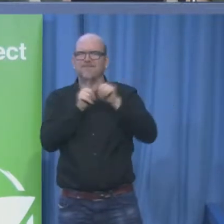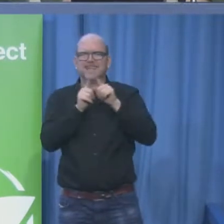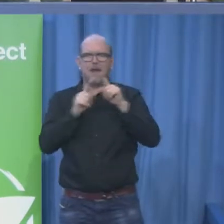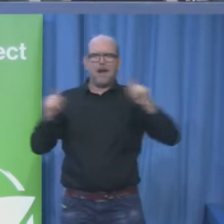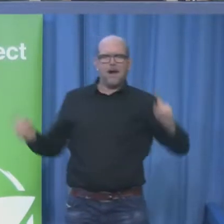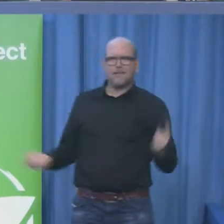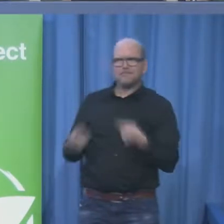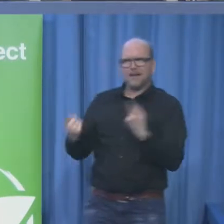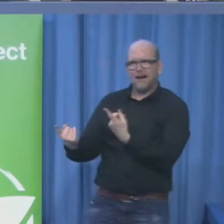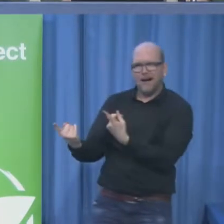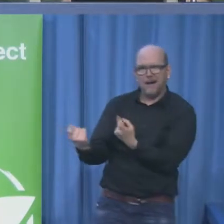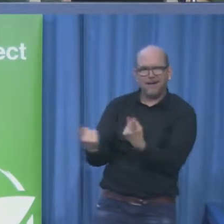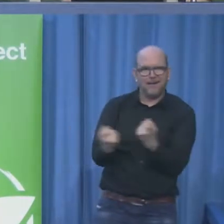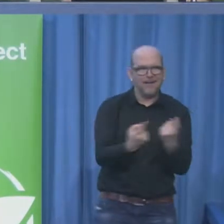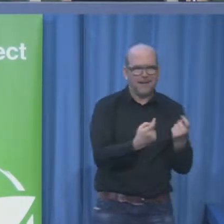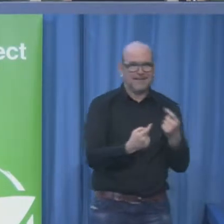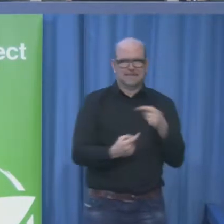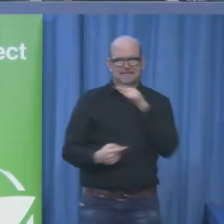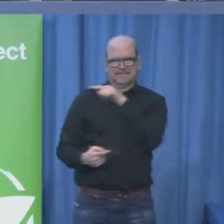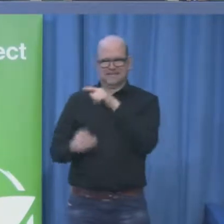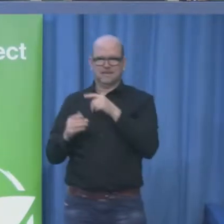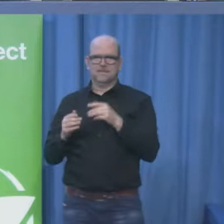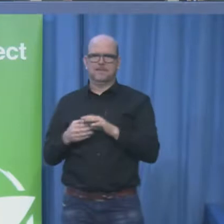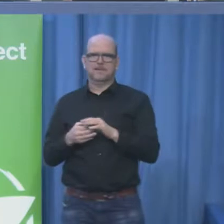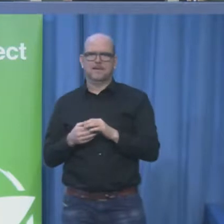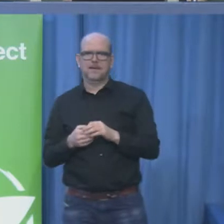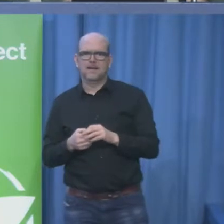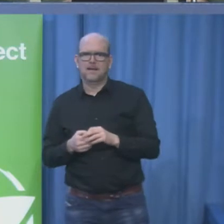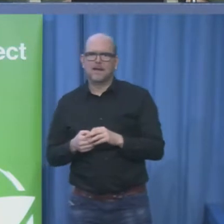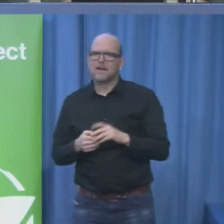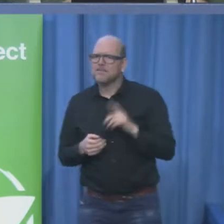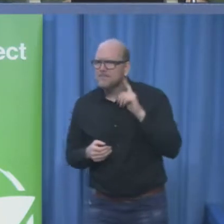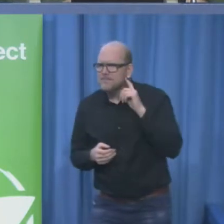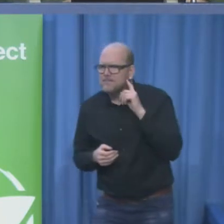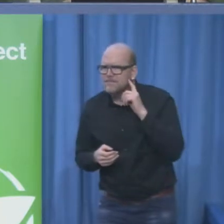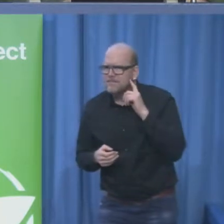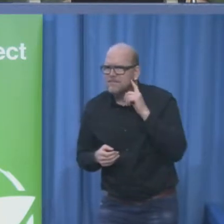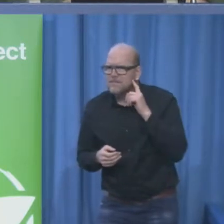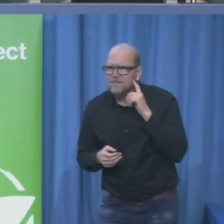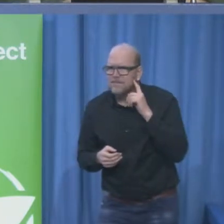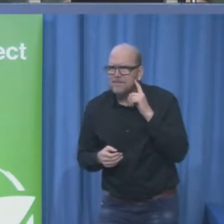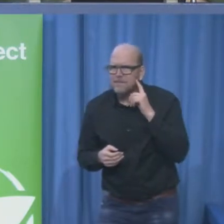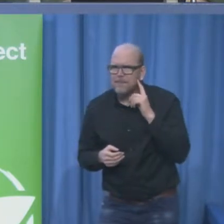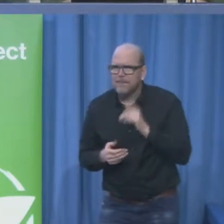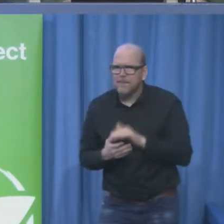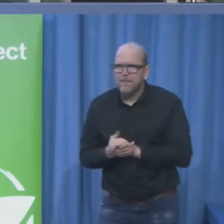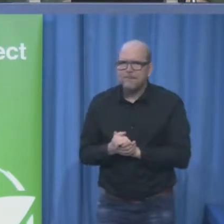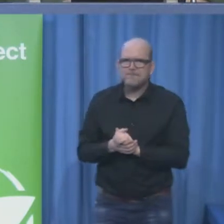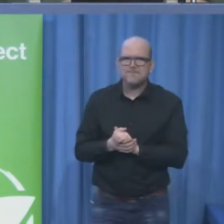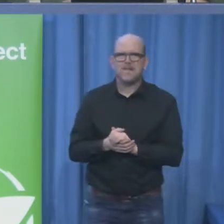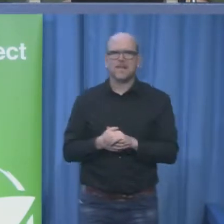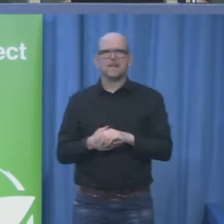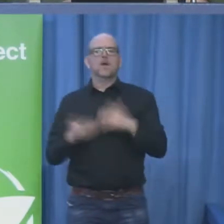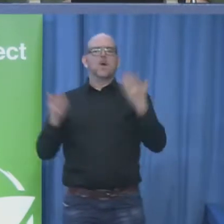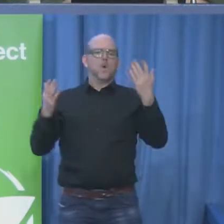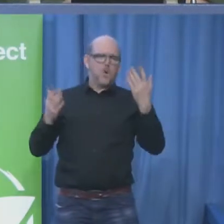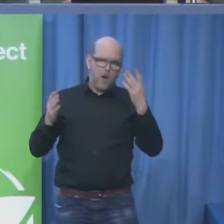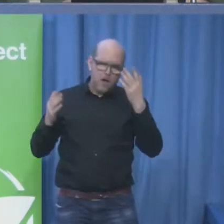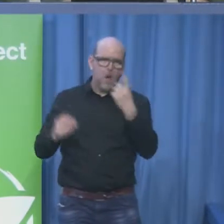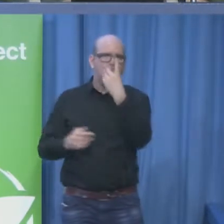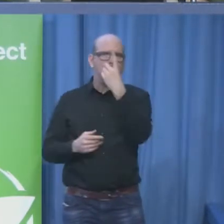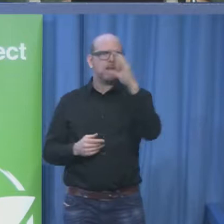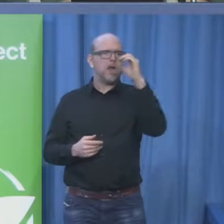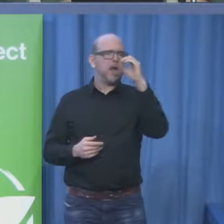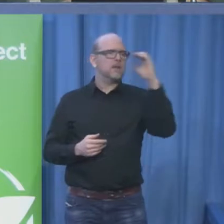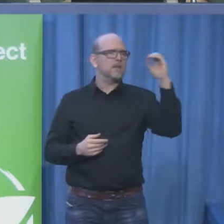of companies interested as advertisers in persuading their corporate clients to actually take this up the winner was